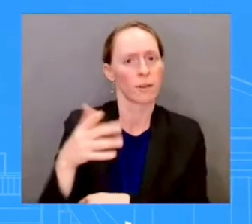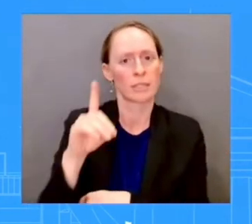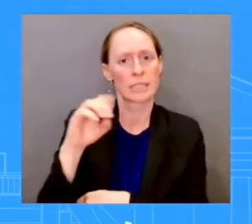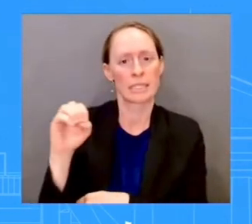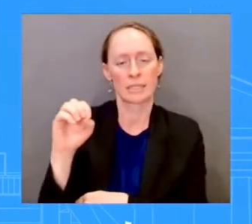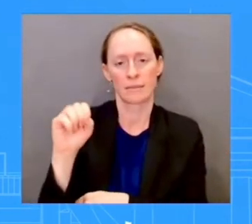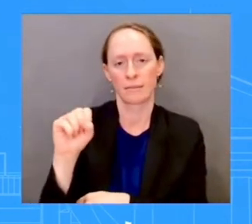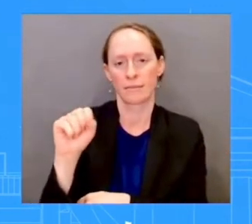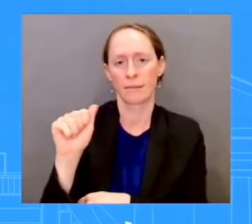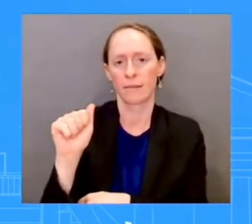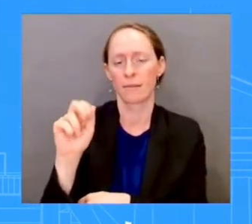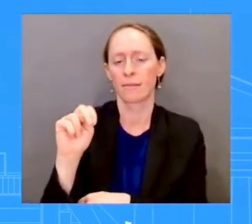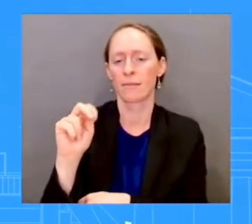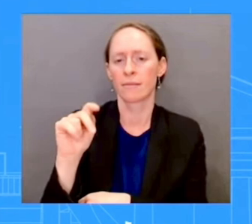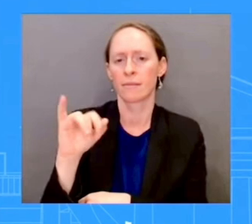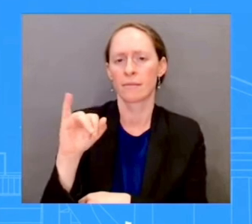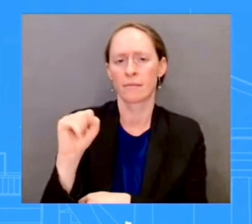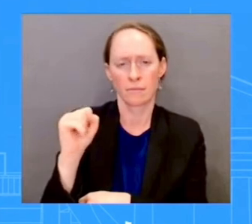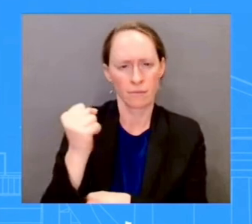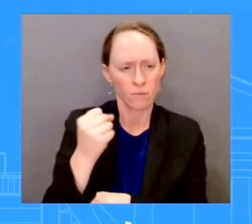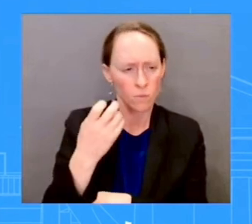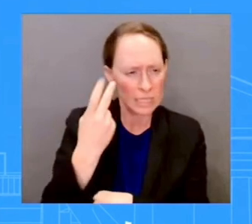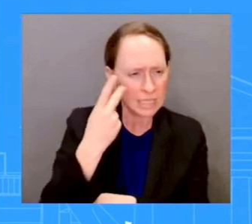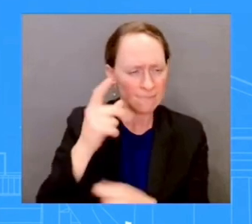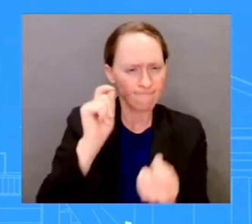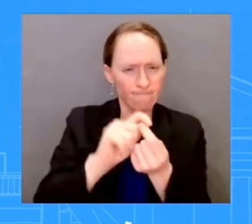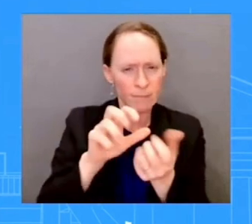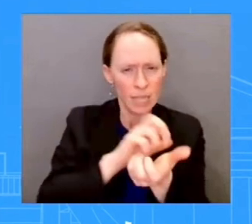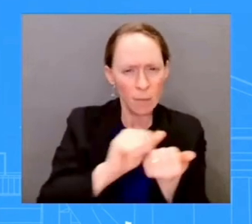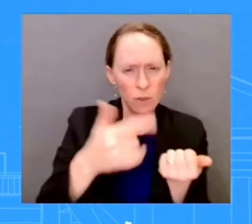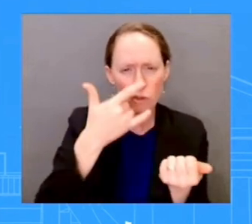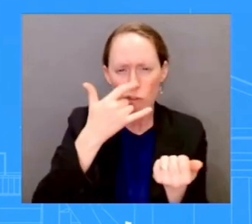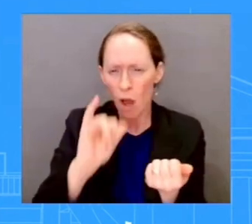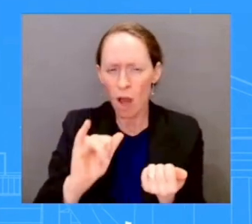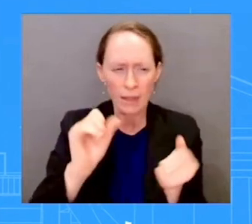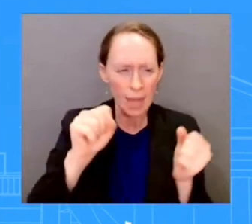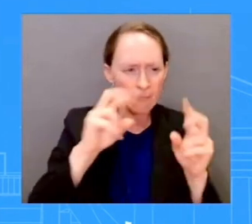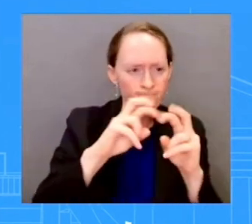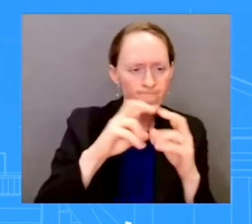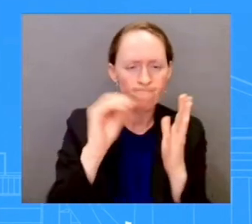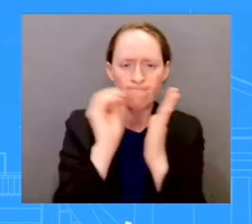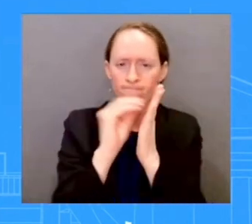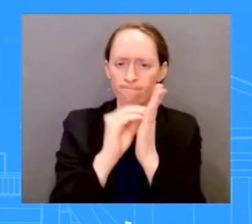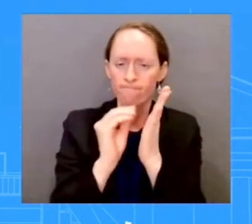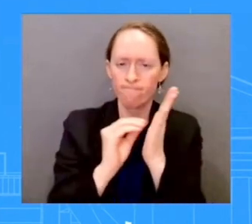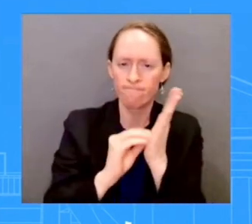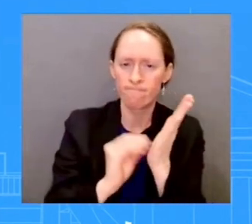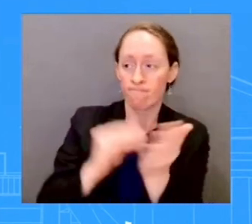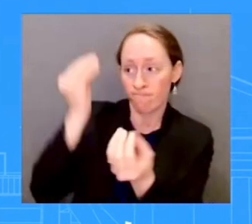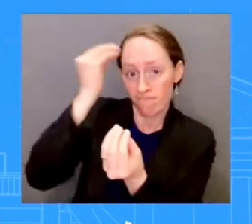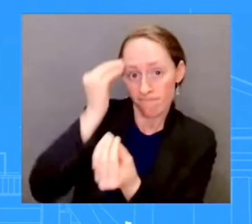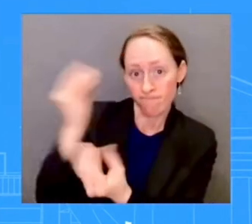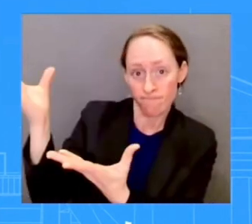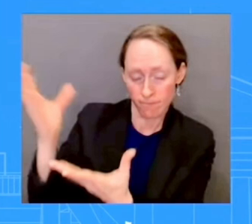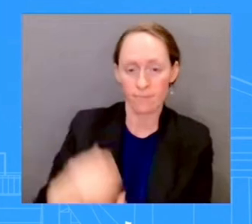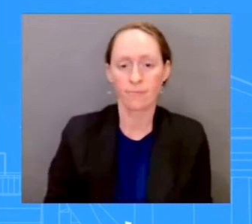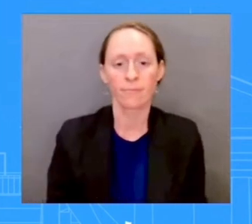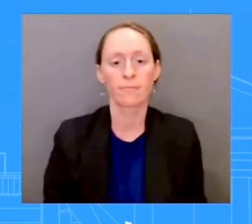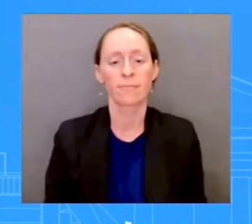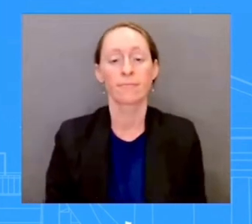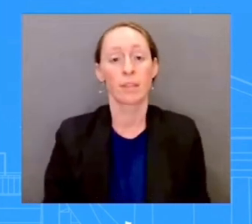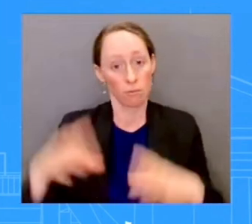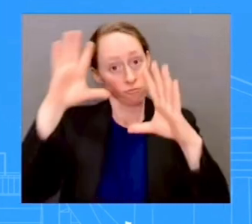President just announced when he was over at FEMA, he will fly to Florida on Saturday to visit the areas most impacted